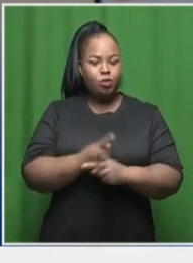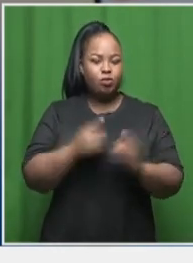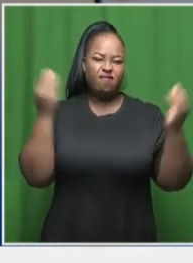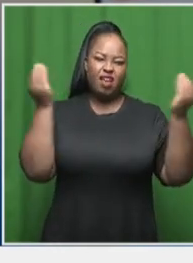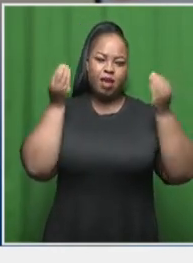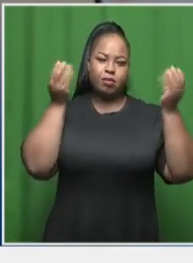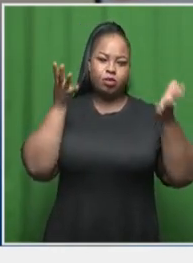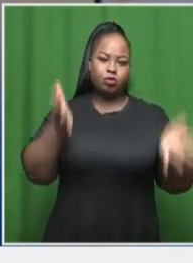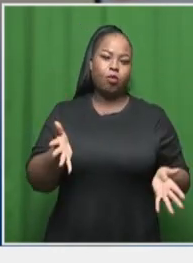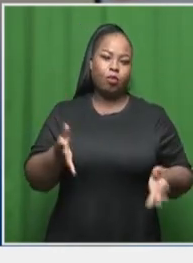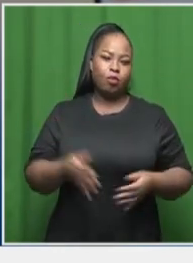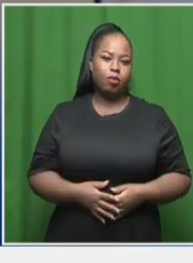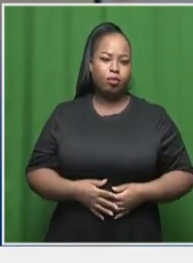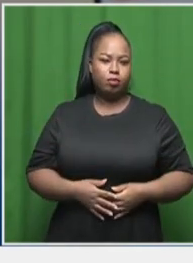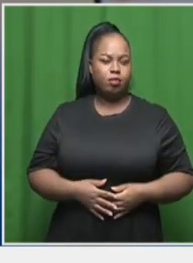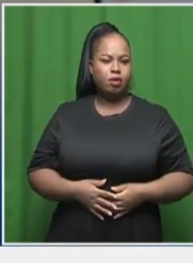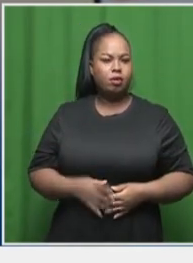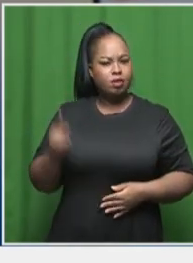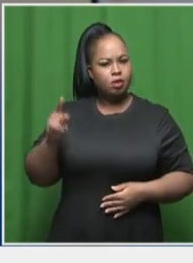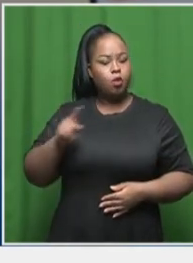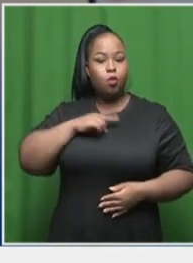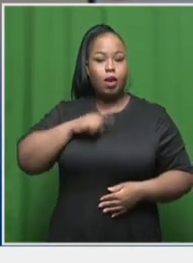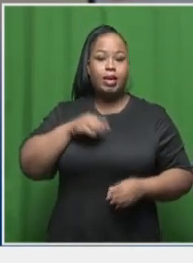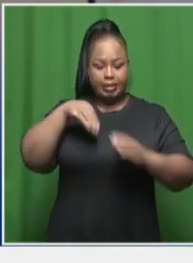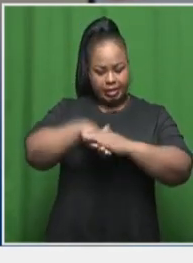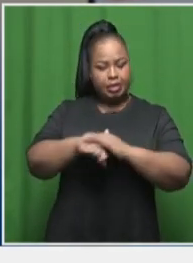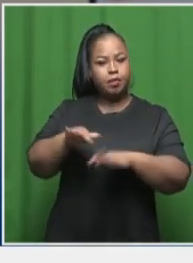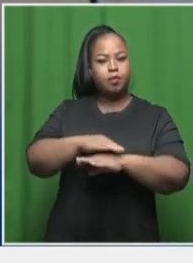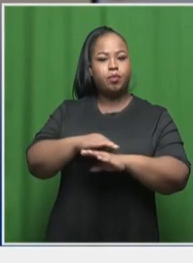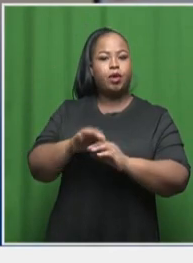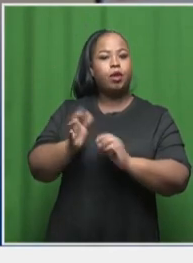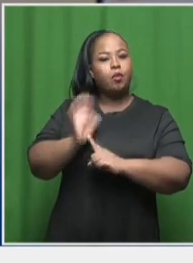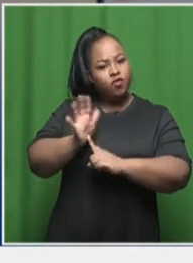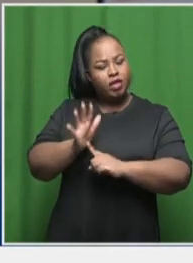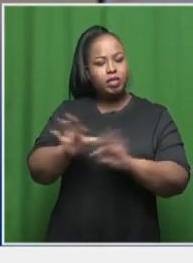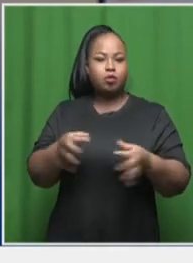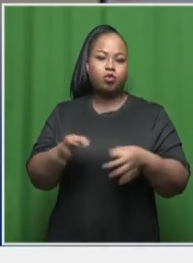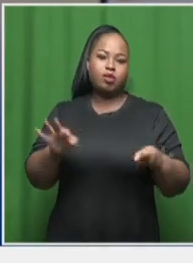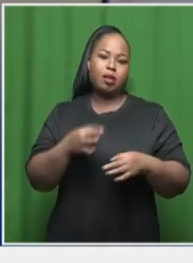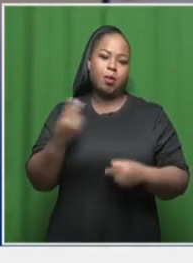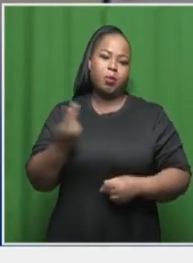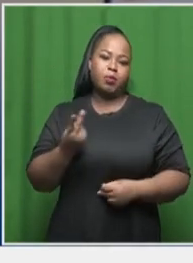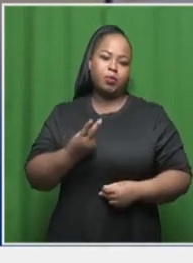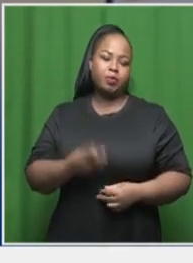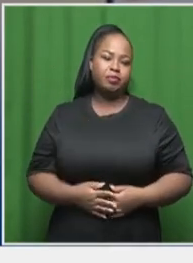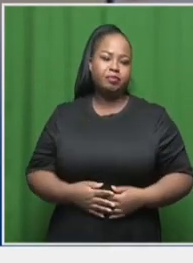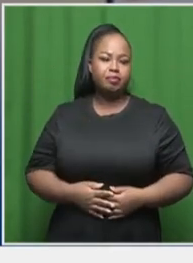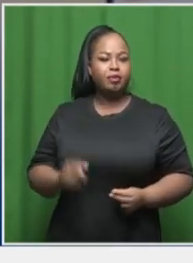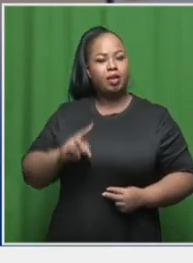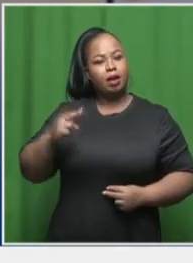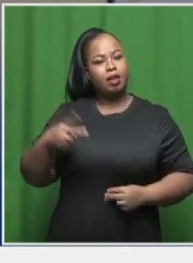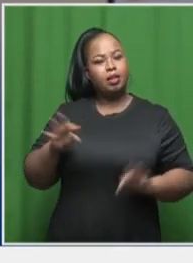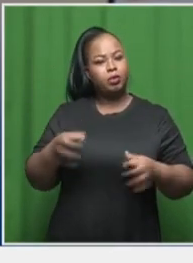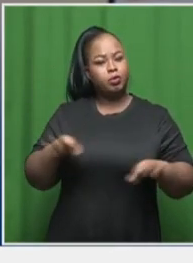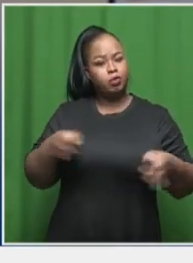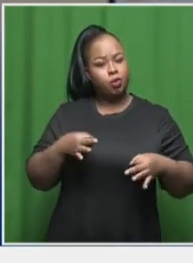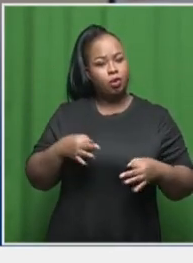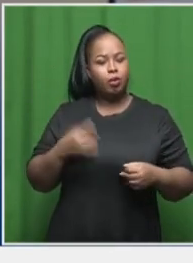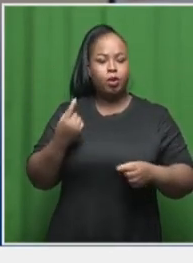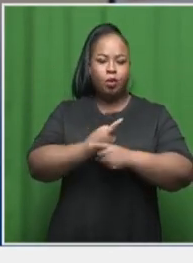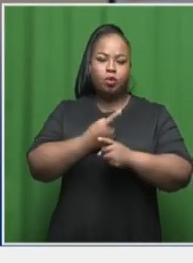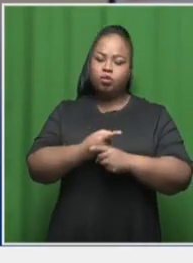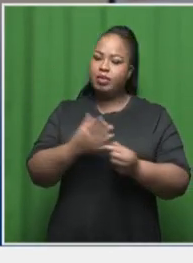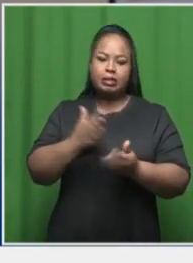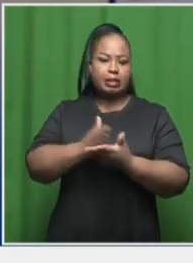popular songs and of the, cause it's in the movie and it's in the musical. Um, but the other songs within the musical